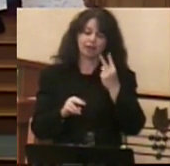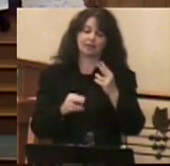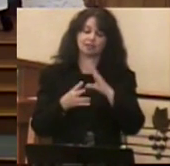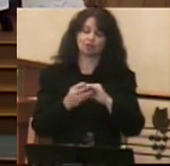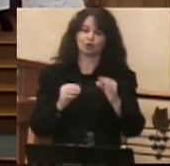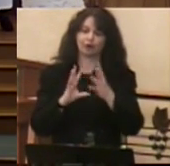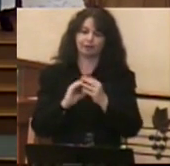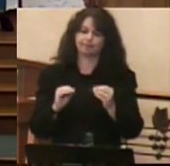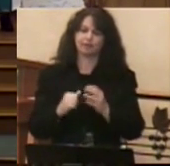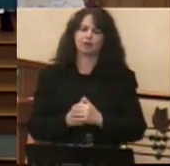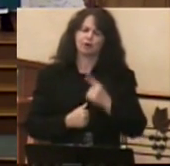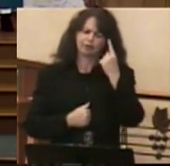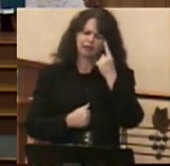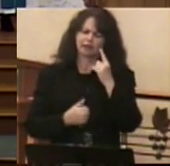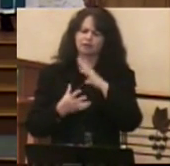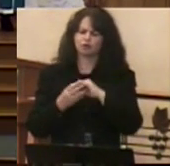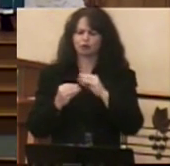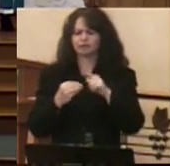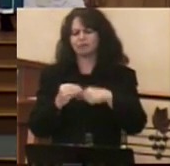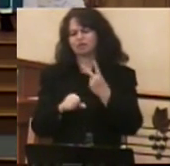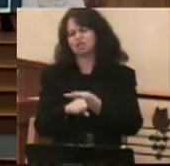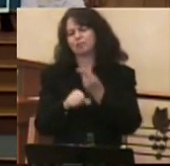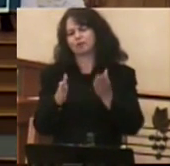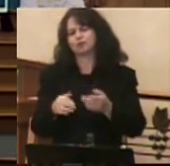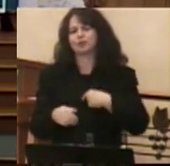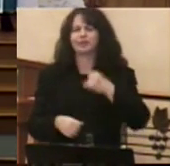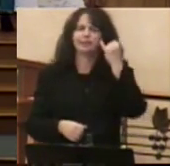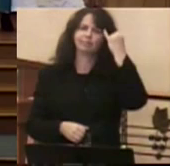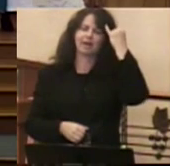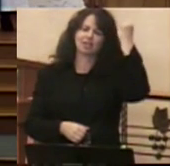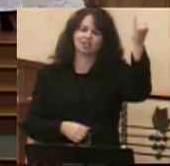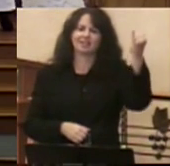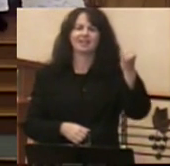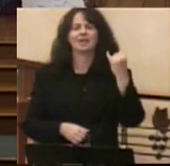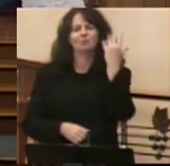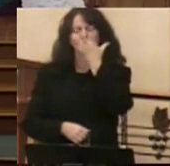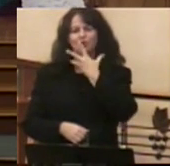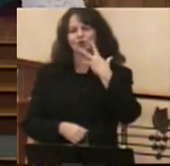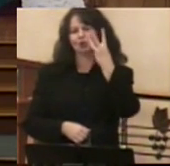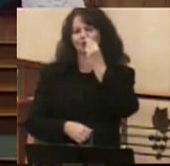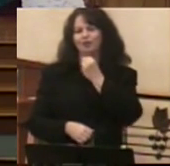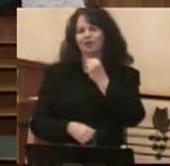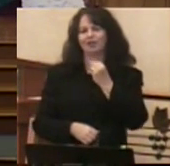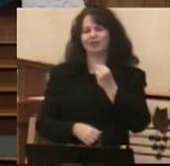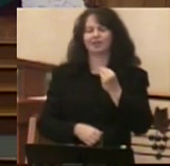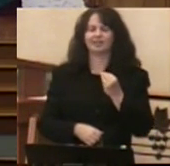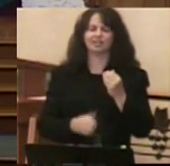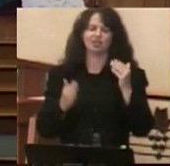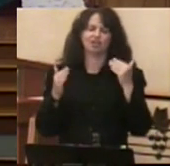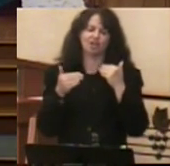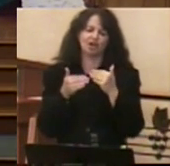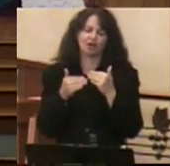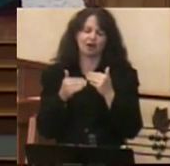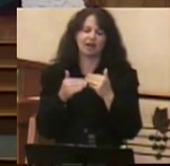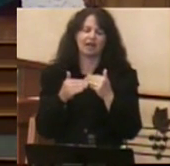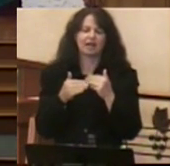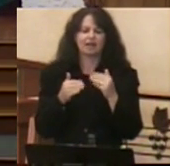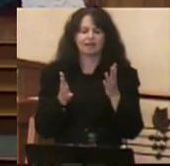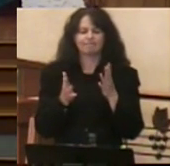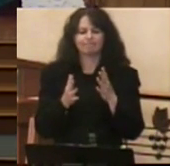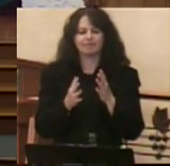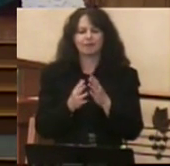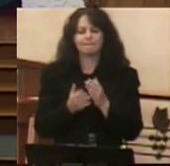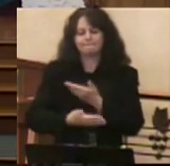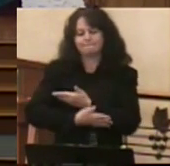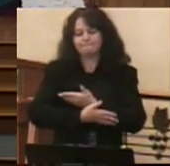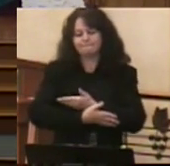when it comes to stories of shepherds, we imagine that tranquil scene around the nativity. We think of the shepherds out tending